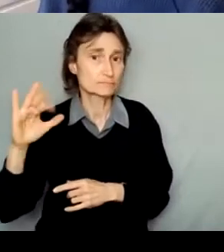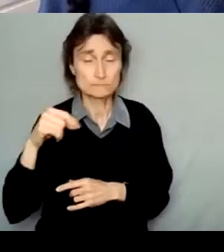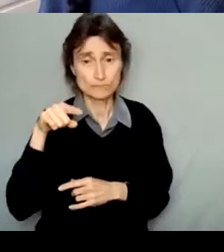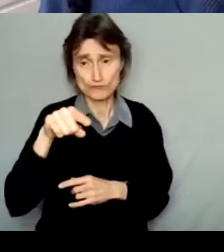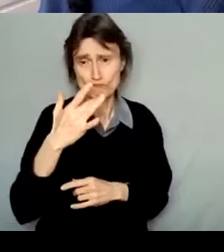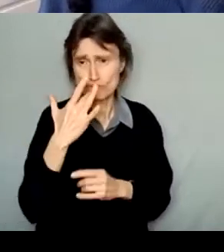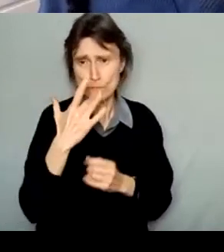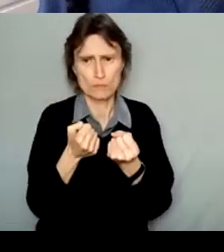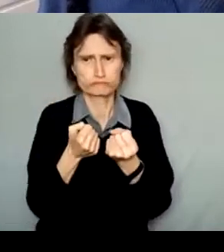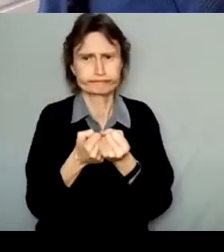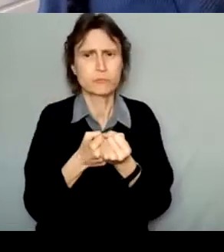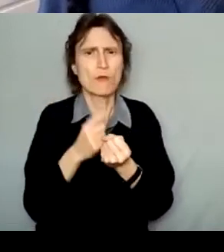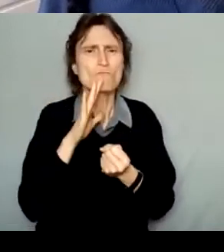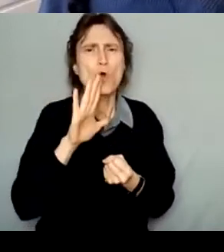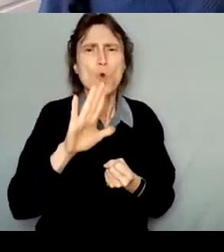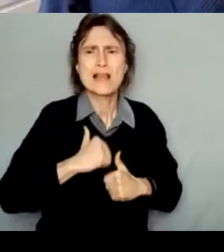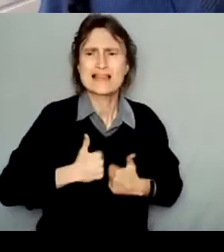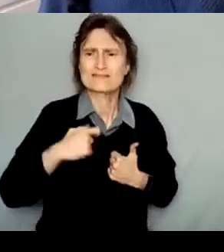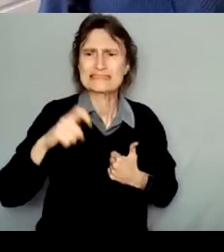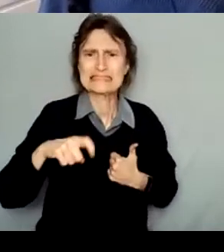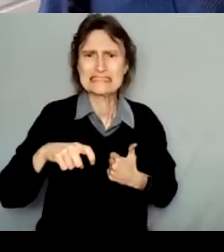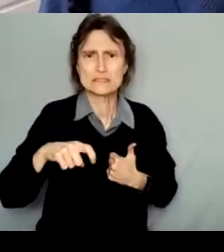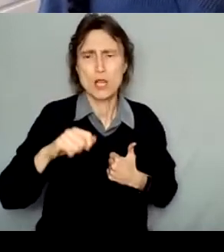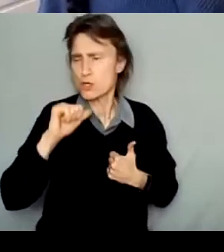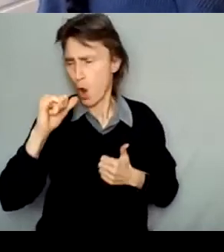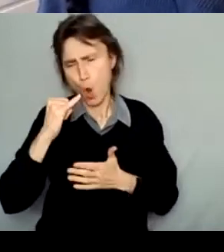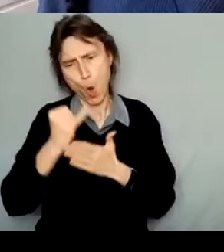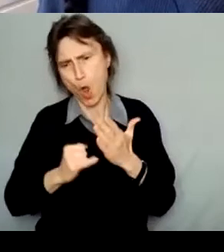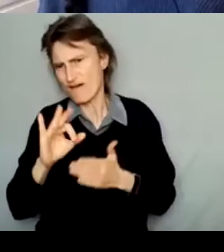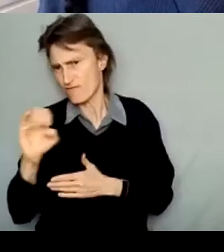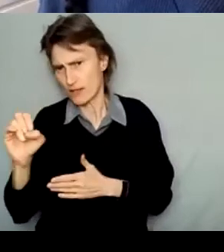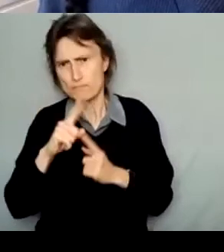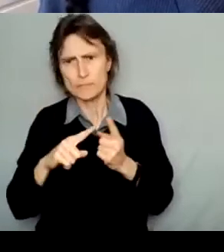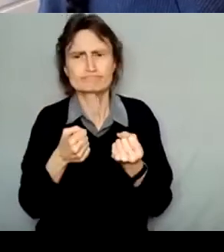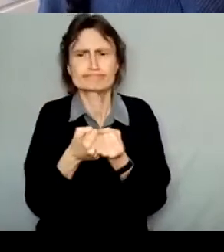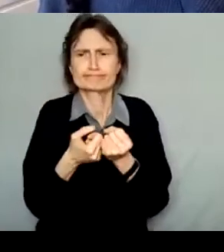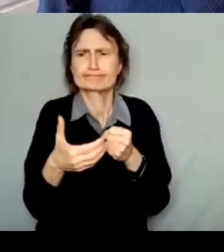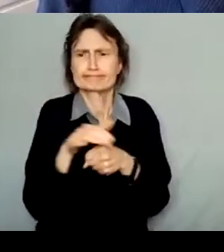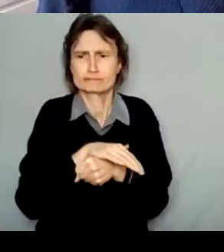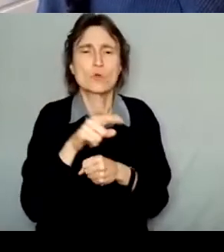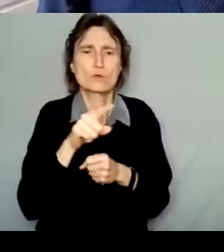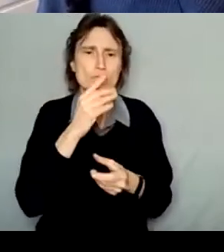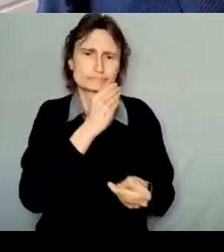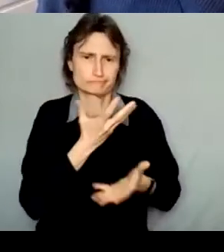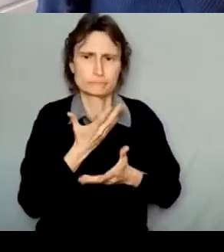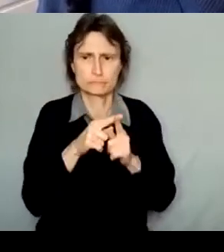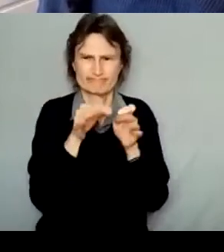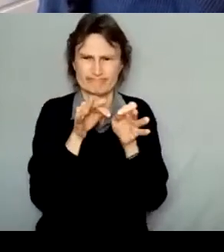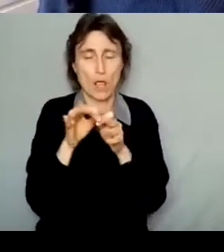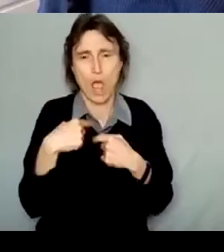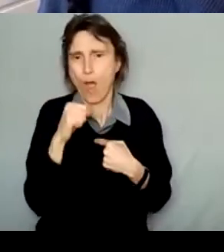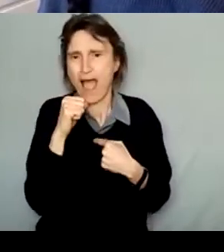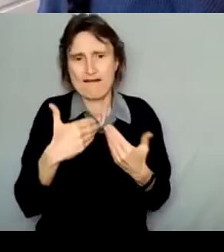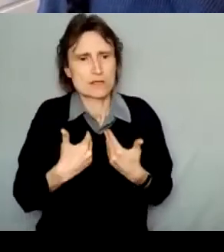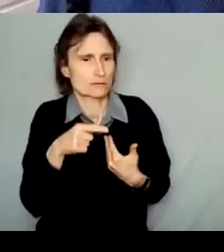fee, then show what it includes, how you calculated it, and over what months it's covering. I don't have an example of subsistence in this